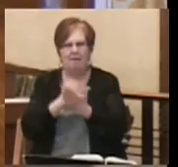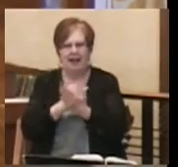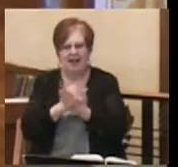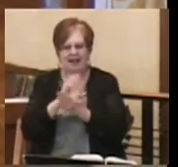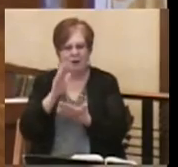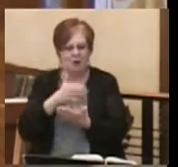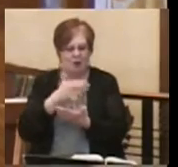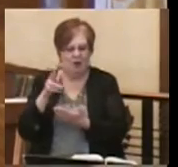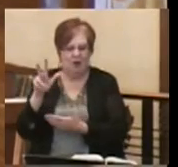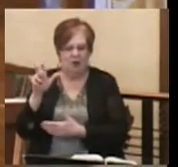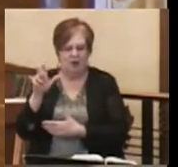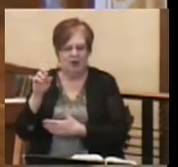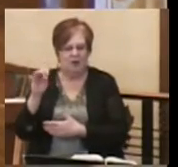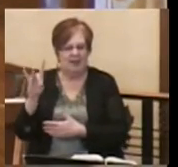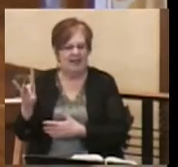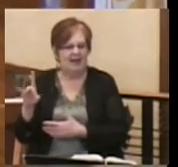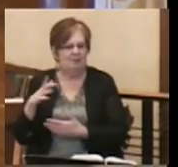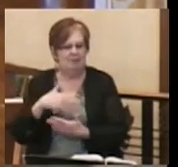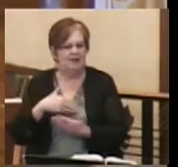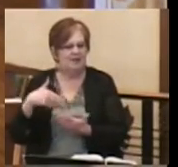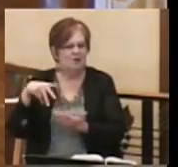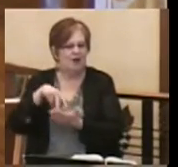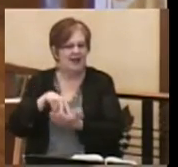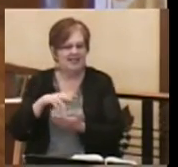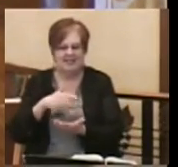Hymn 308. Please rise and sing.